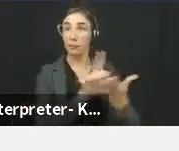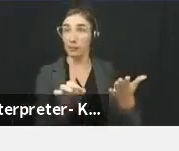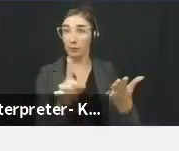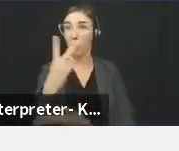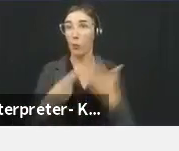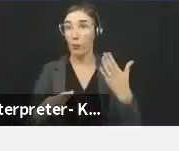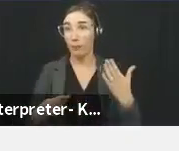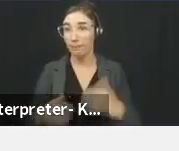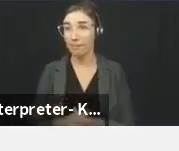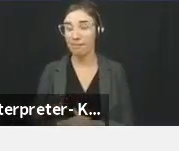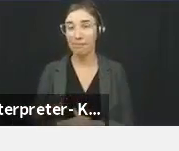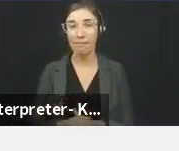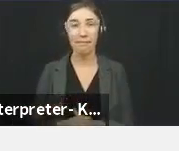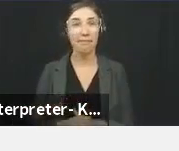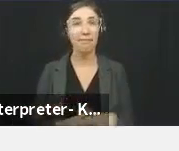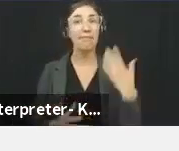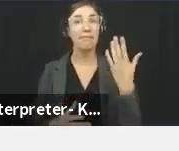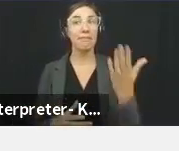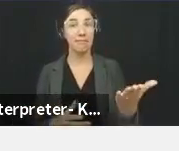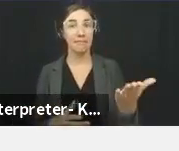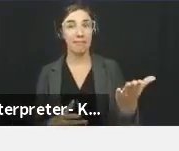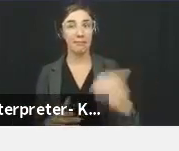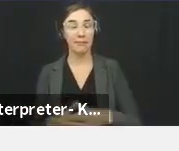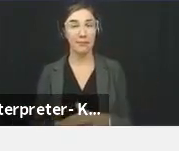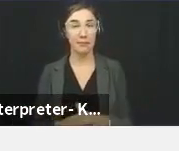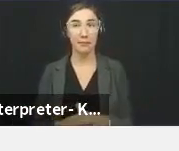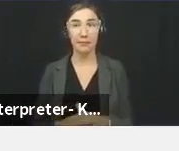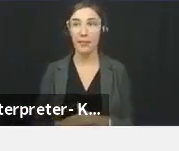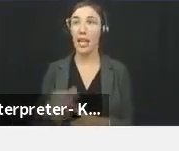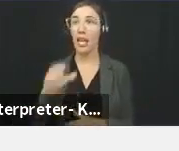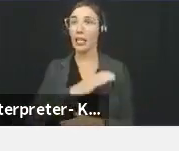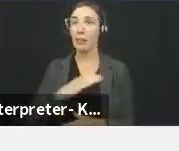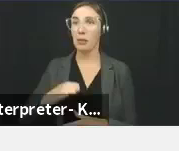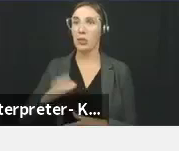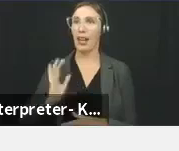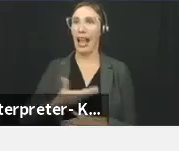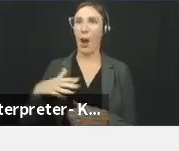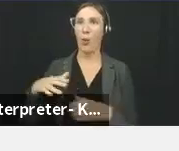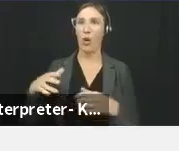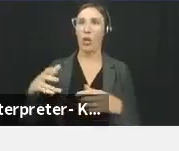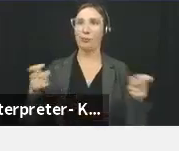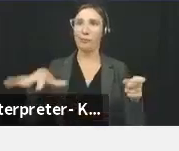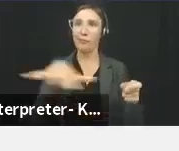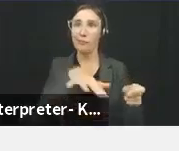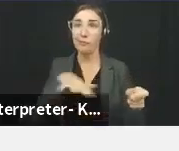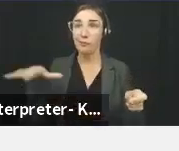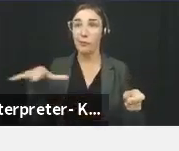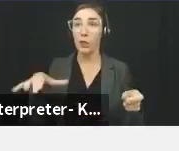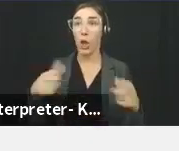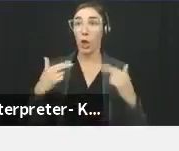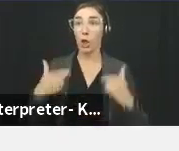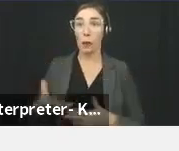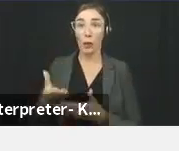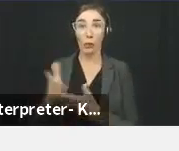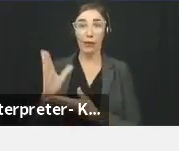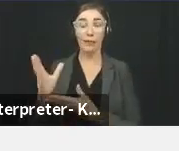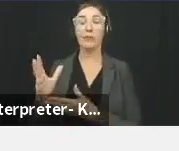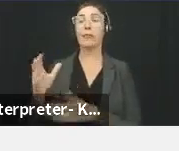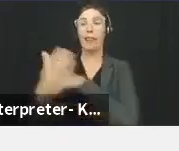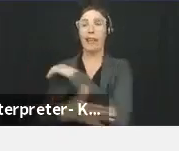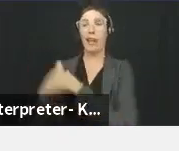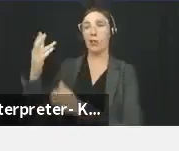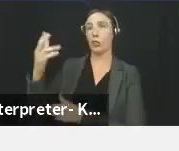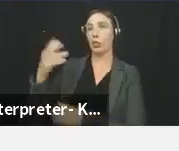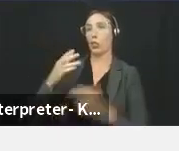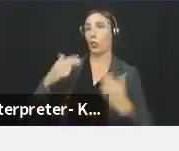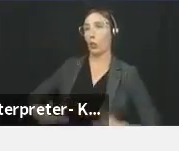Let's see. Okay. So I want to talk a little bit about the commission's jurisdiction. The Human Rights Commission enforces the county's human rights law and the